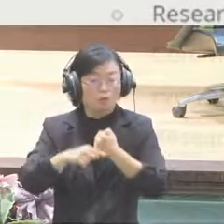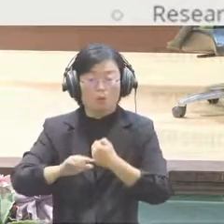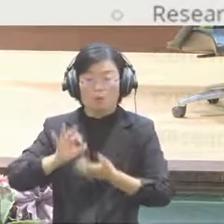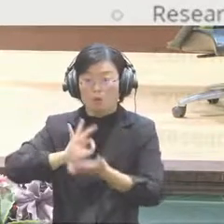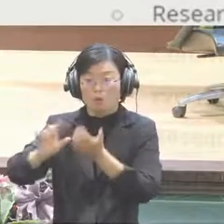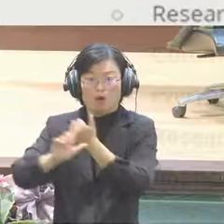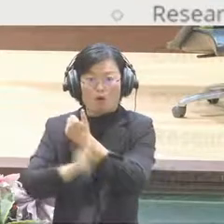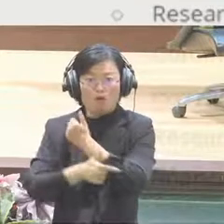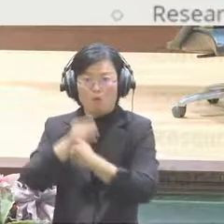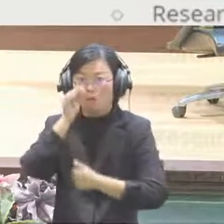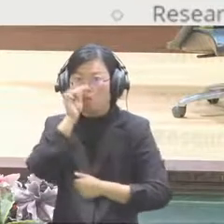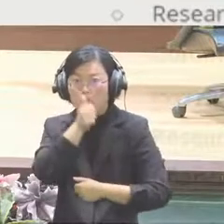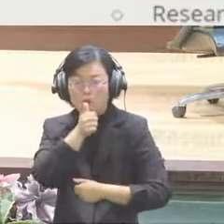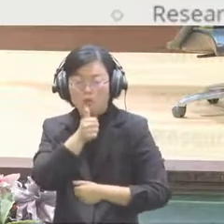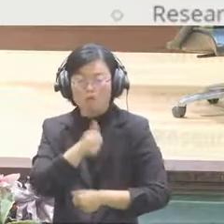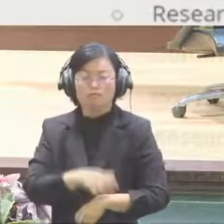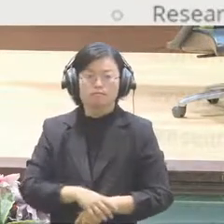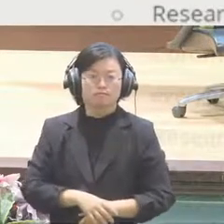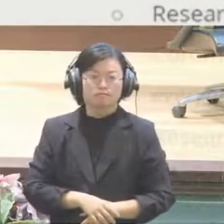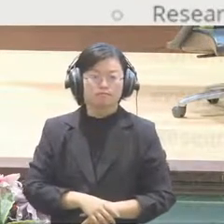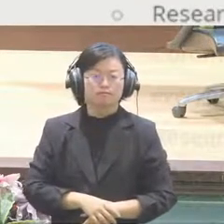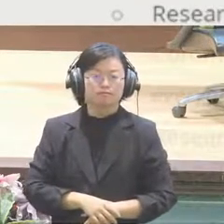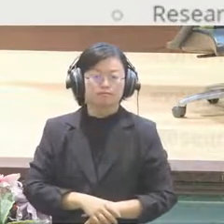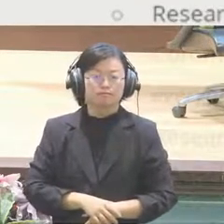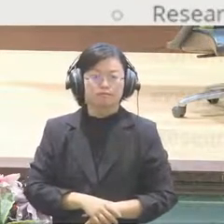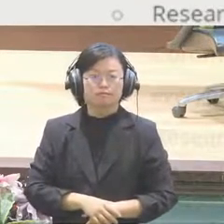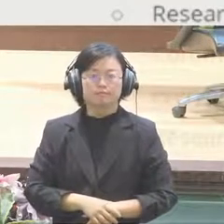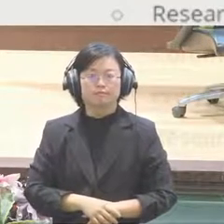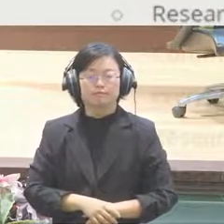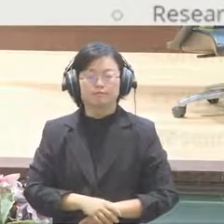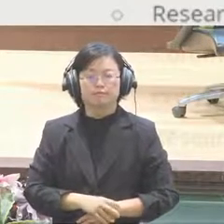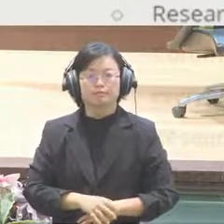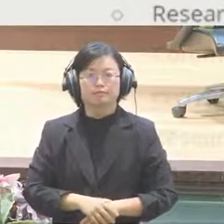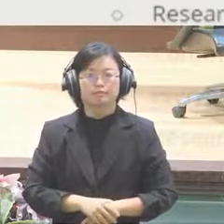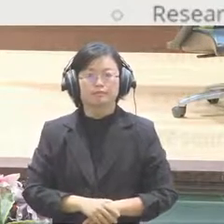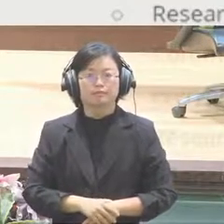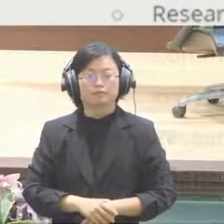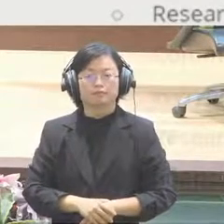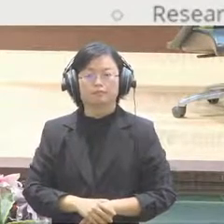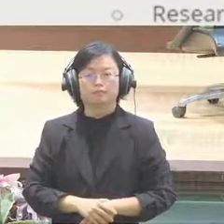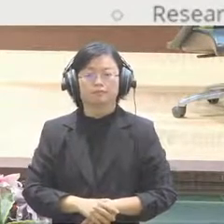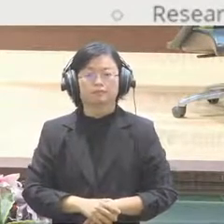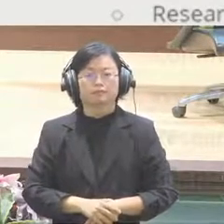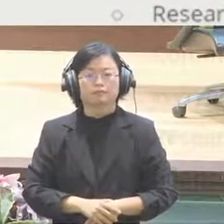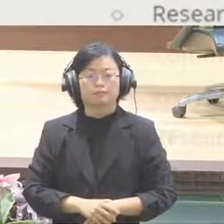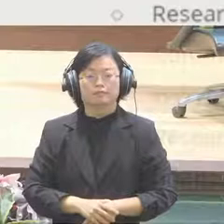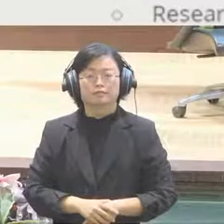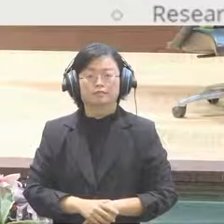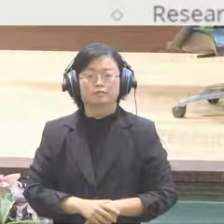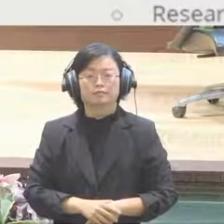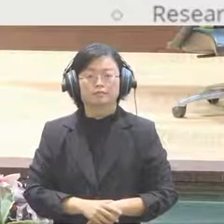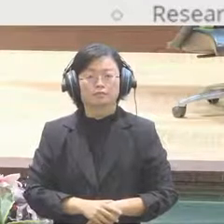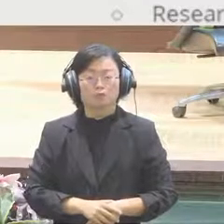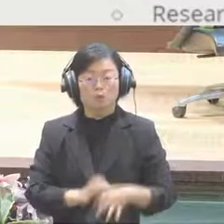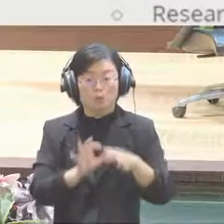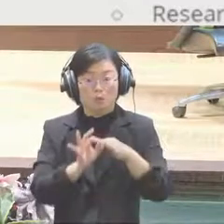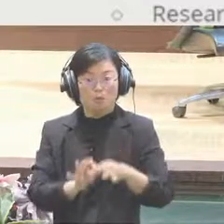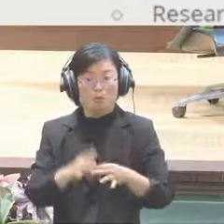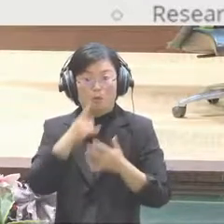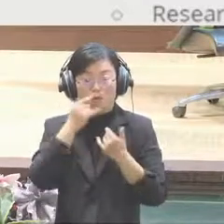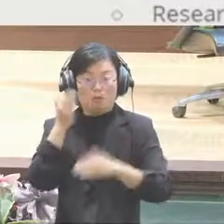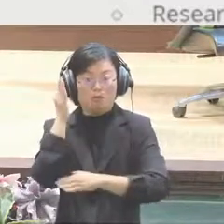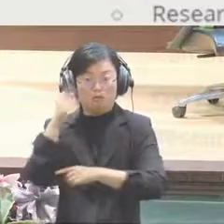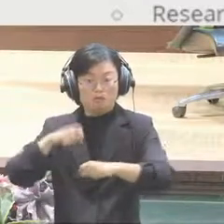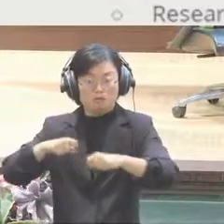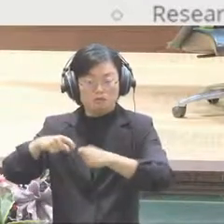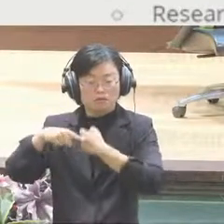in which means we are doing policy research by locals and